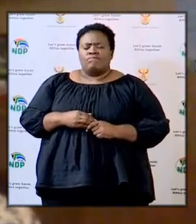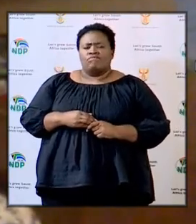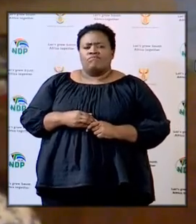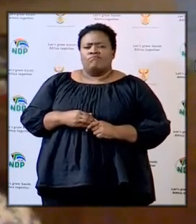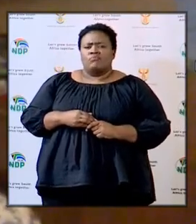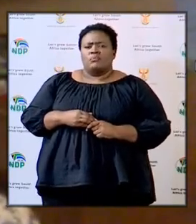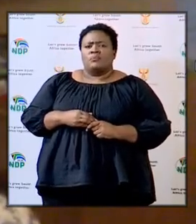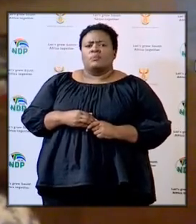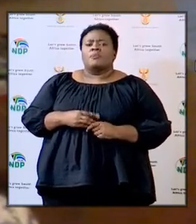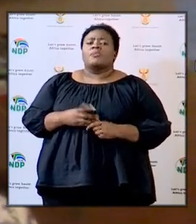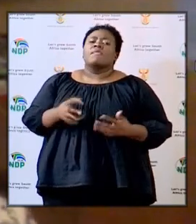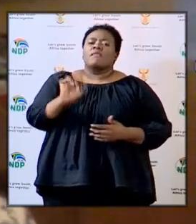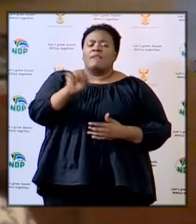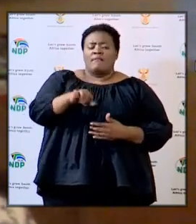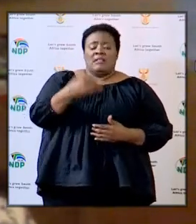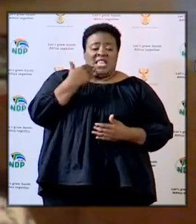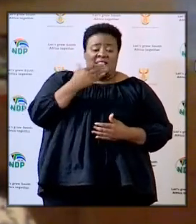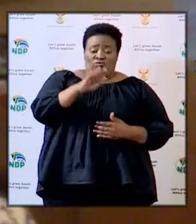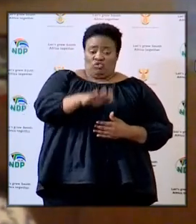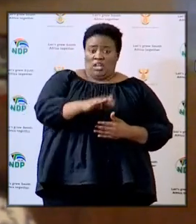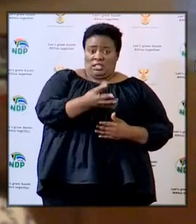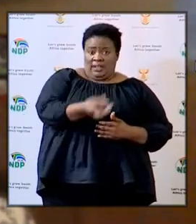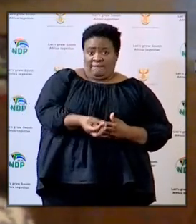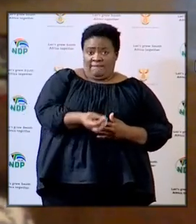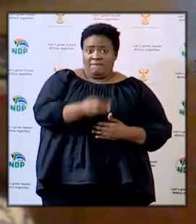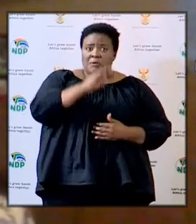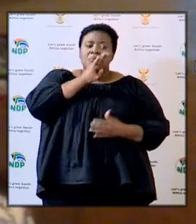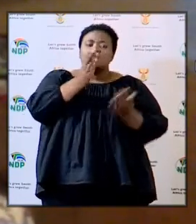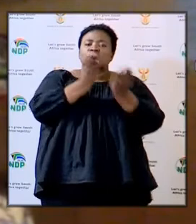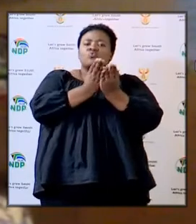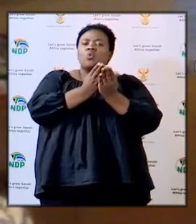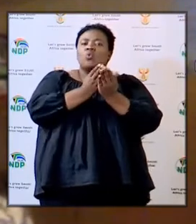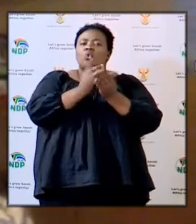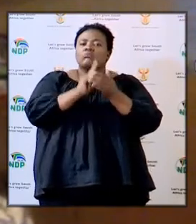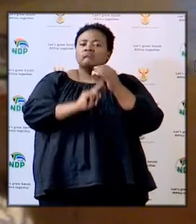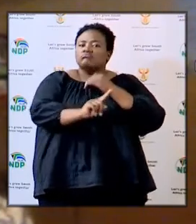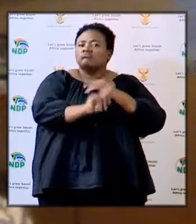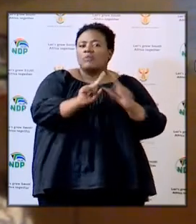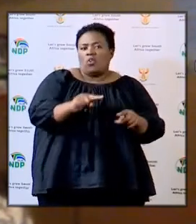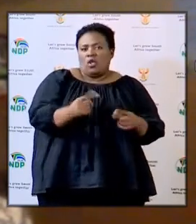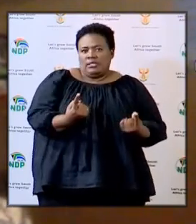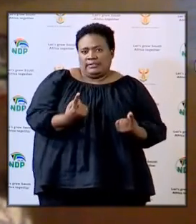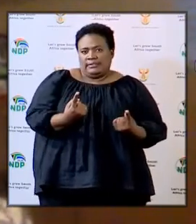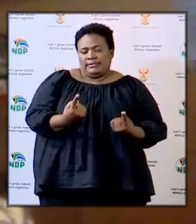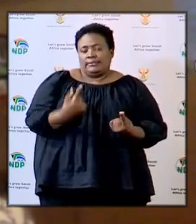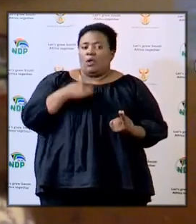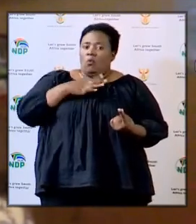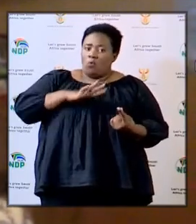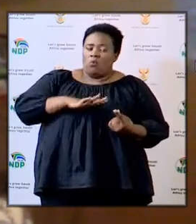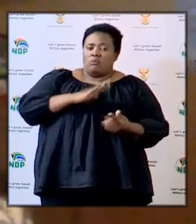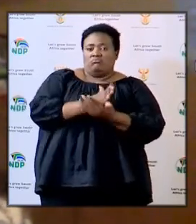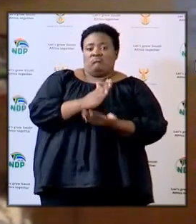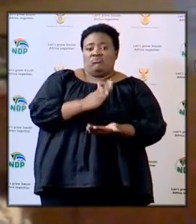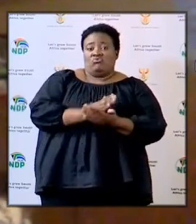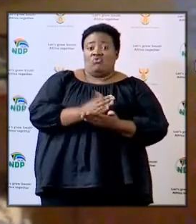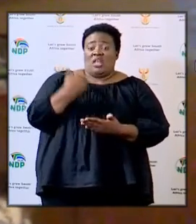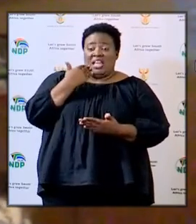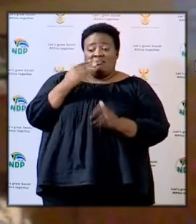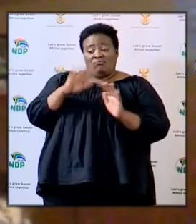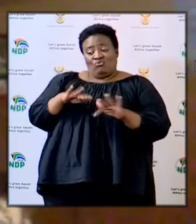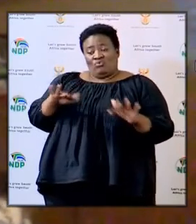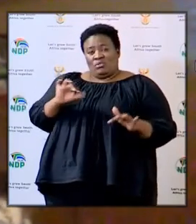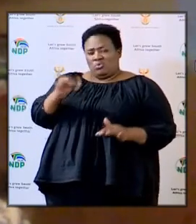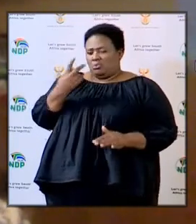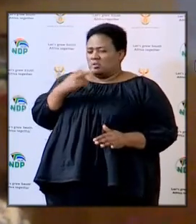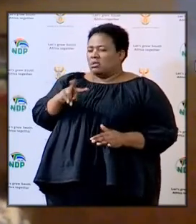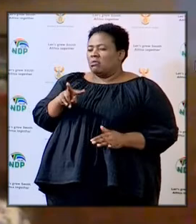very small obviously if any child has it they must not come to school and I want to just really re-emphasize that if your child